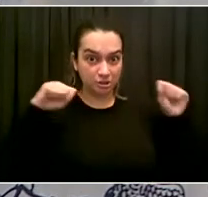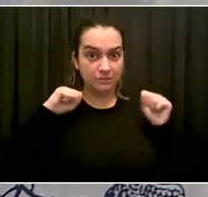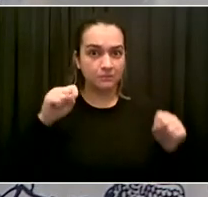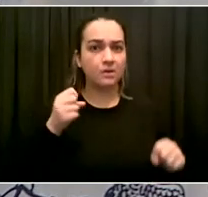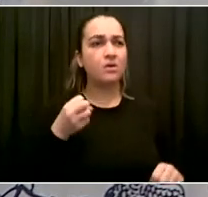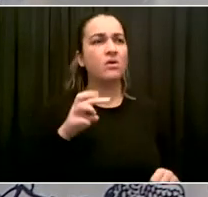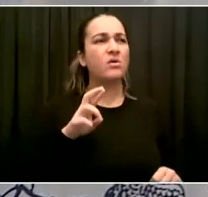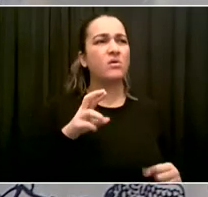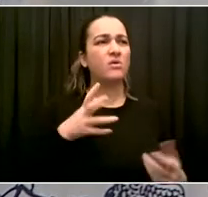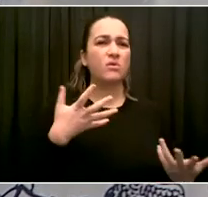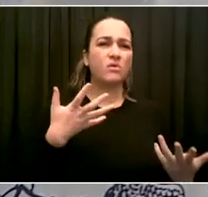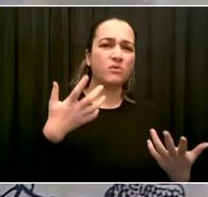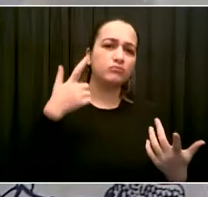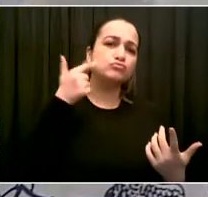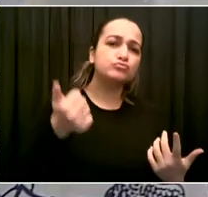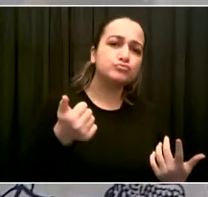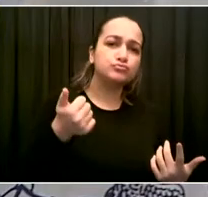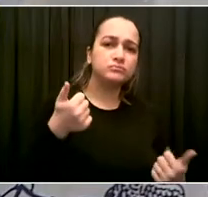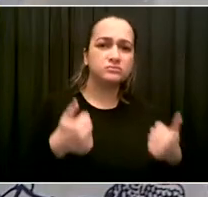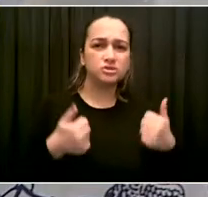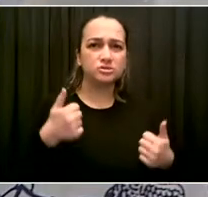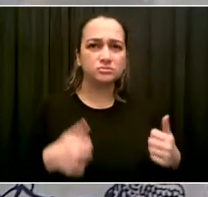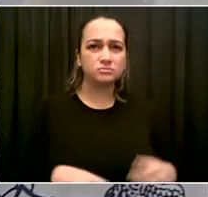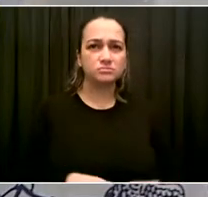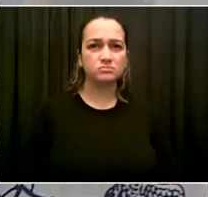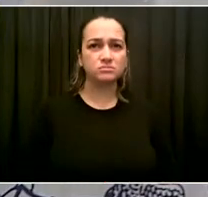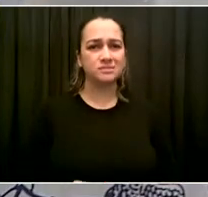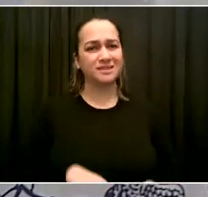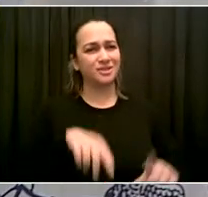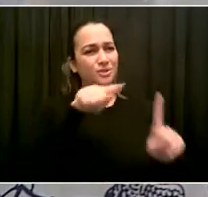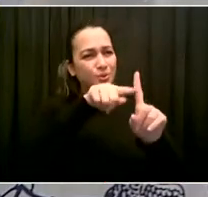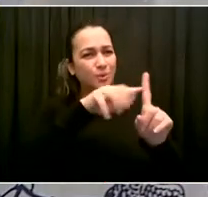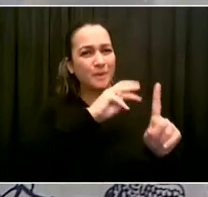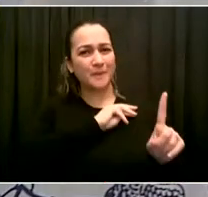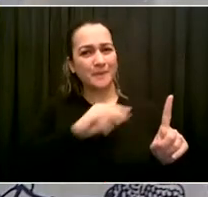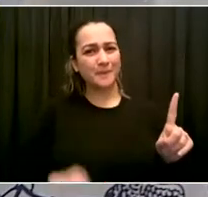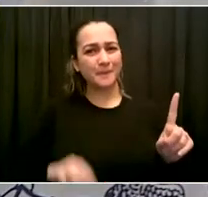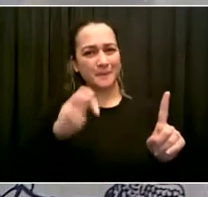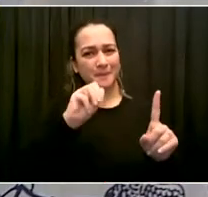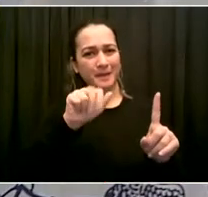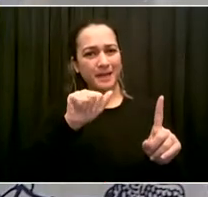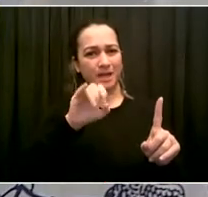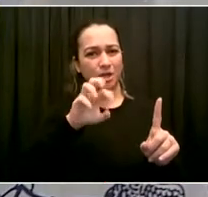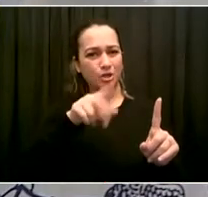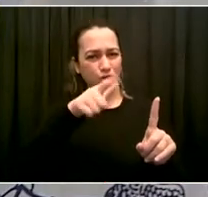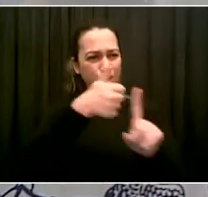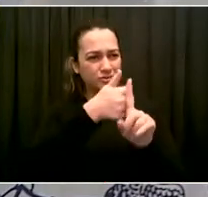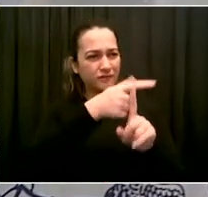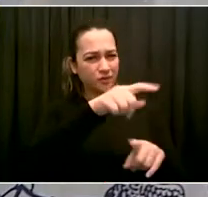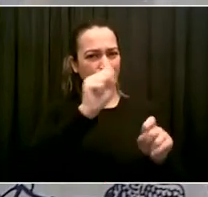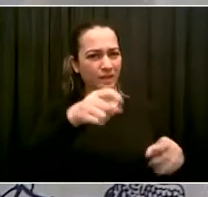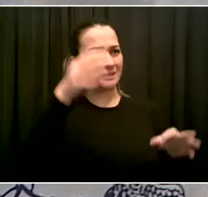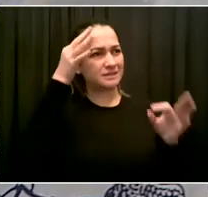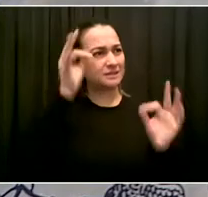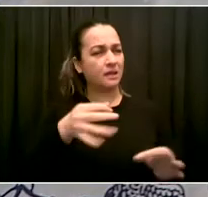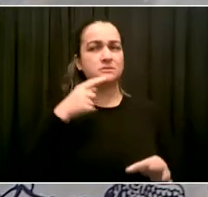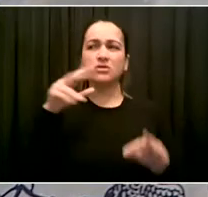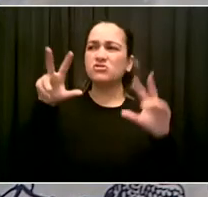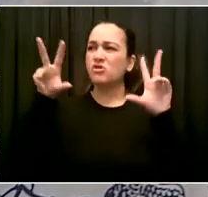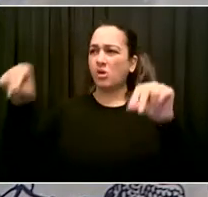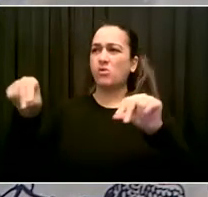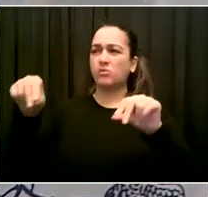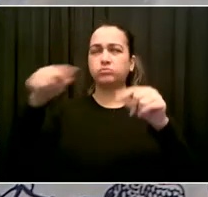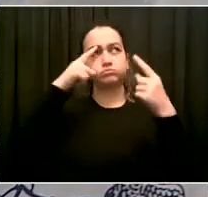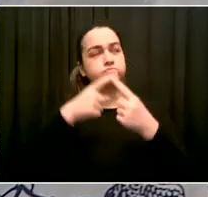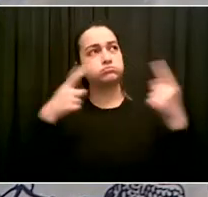scientific concerns about this, to prevent them from opening? Look, I'll start and I'll turn to Dr. Choksi.